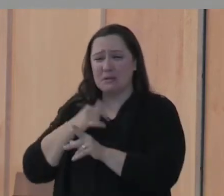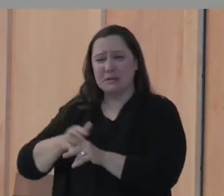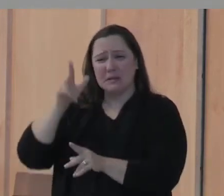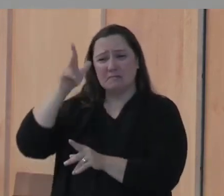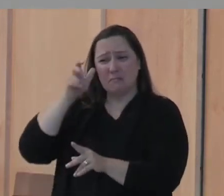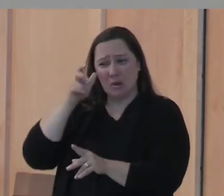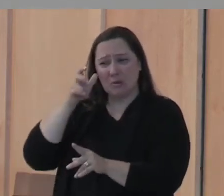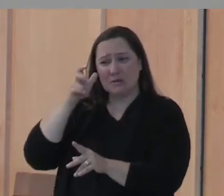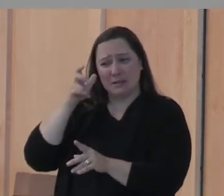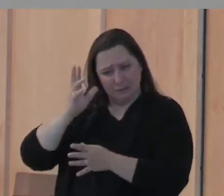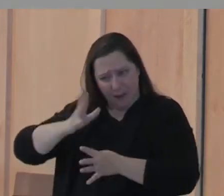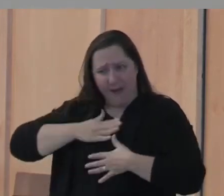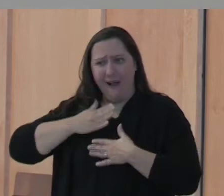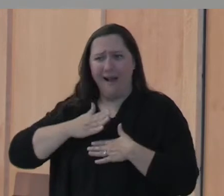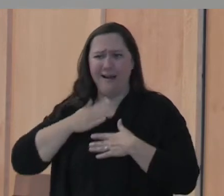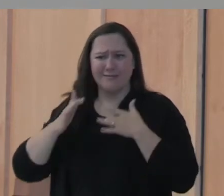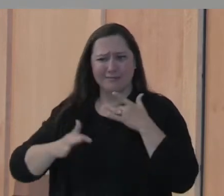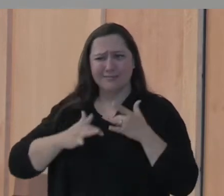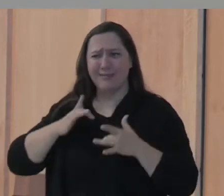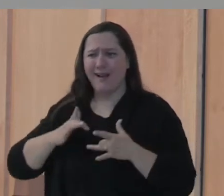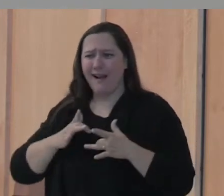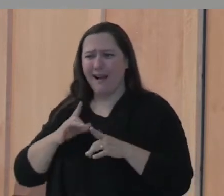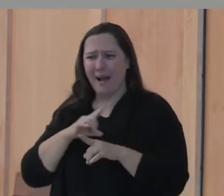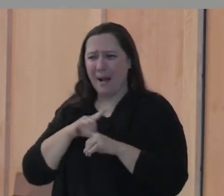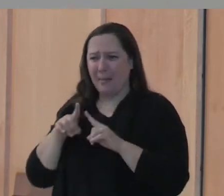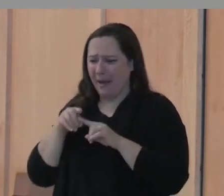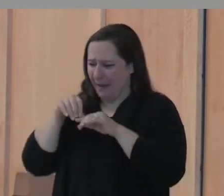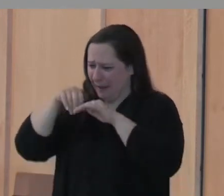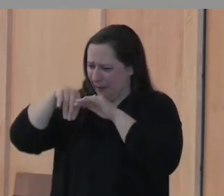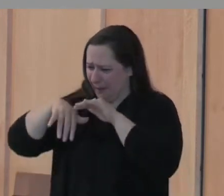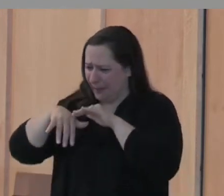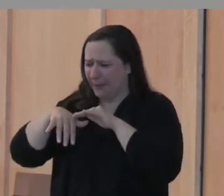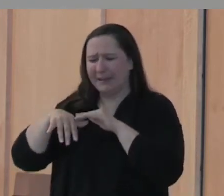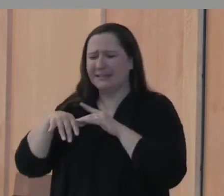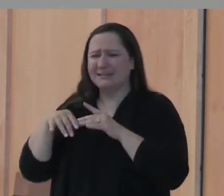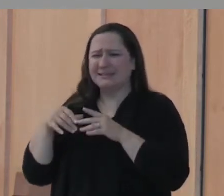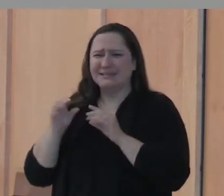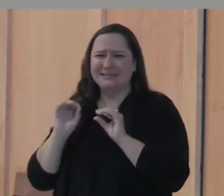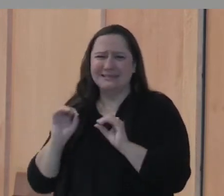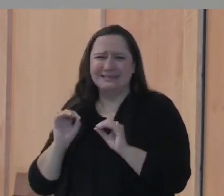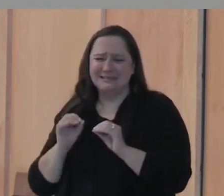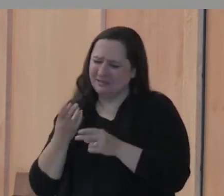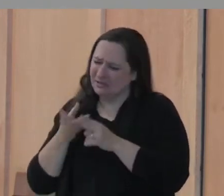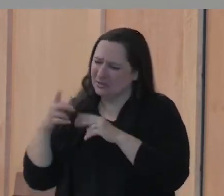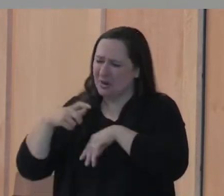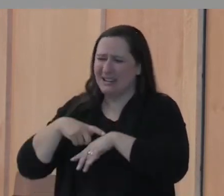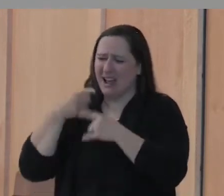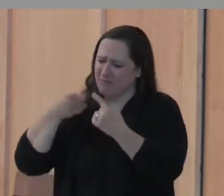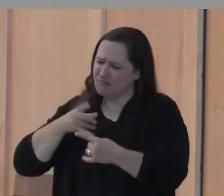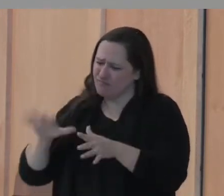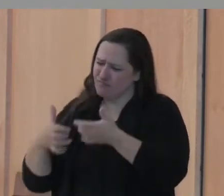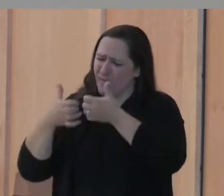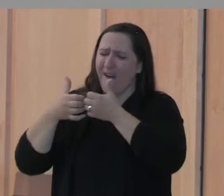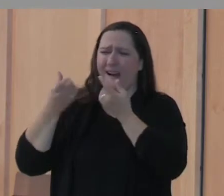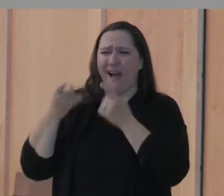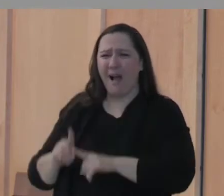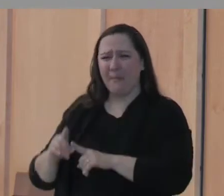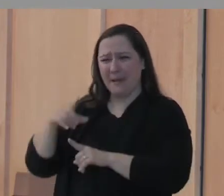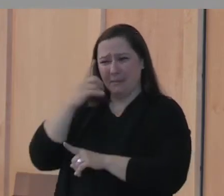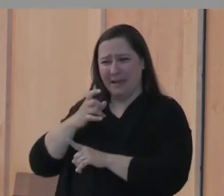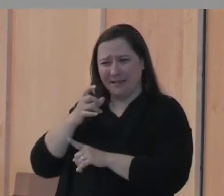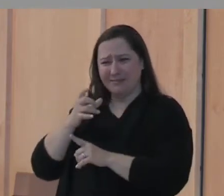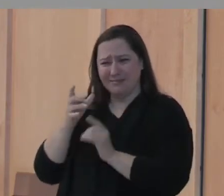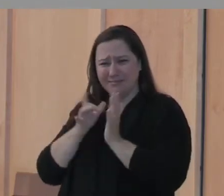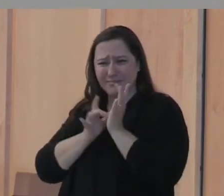once receives it with joy. But since they have no root, they last only a short time. When trouble or persecution comes because of the word, they